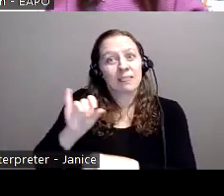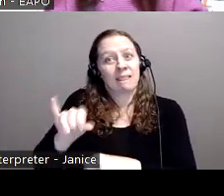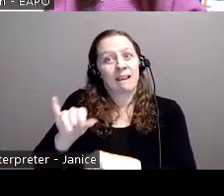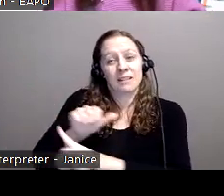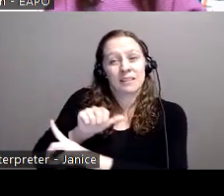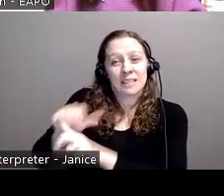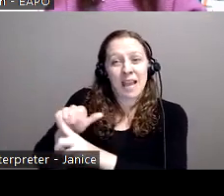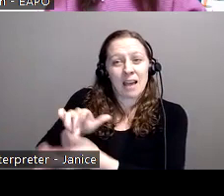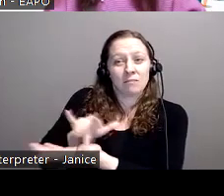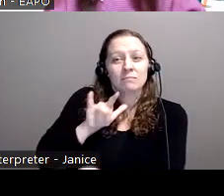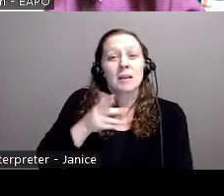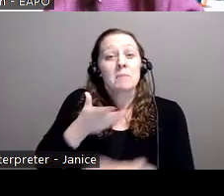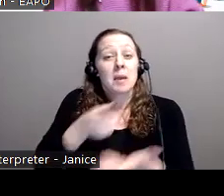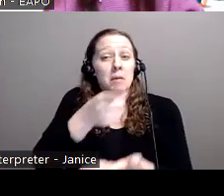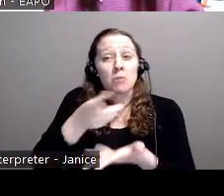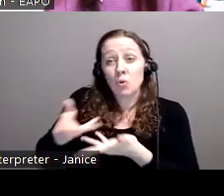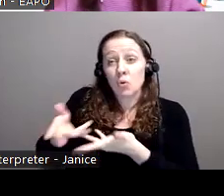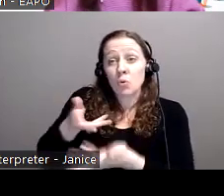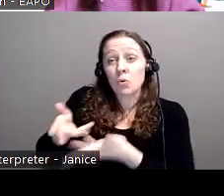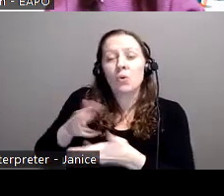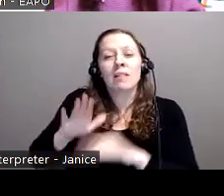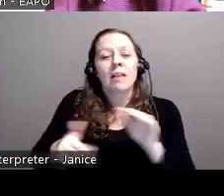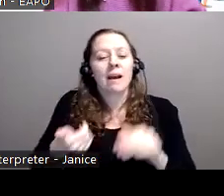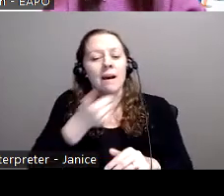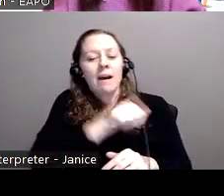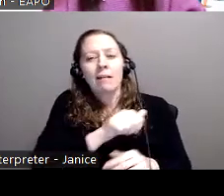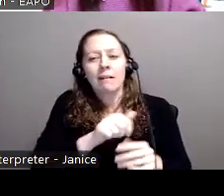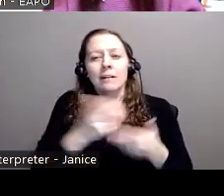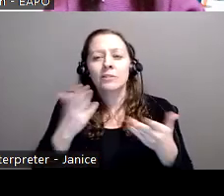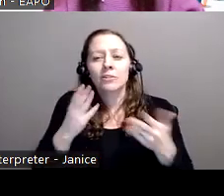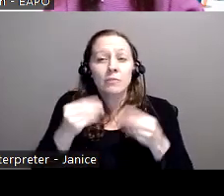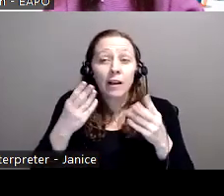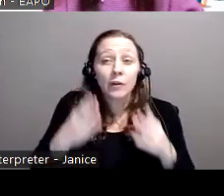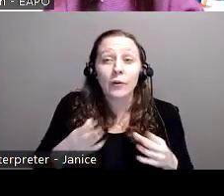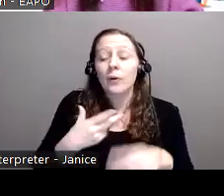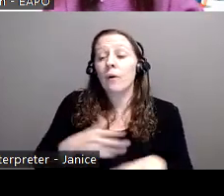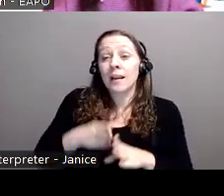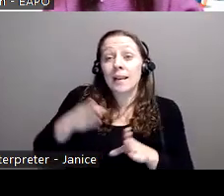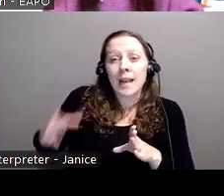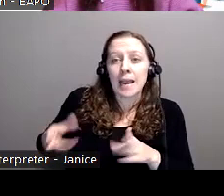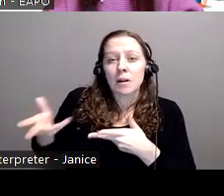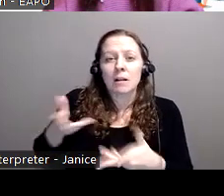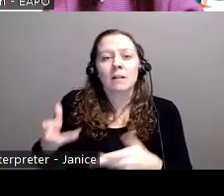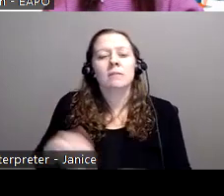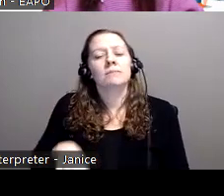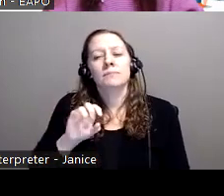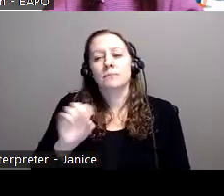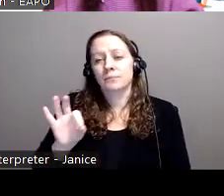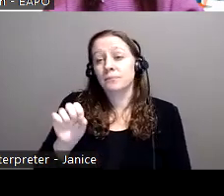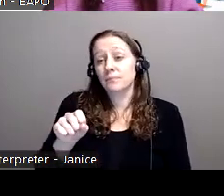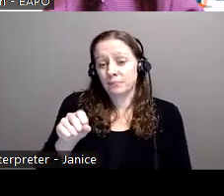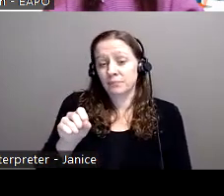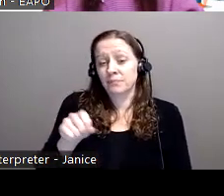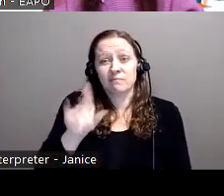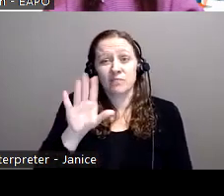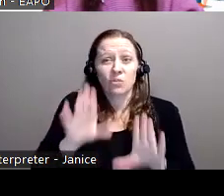talk to them that might be different than a service provider or a neighbor or somebody? Yeah, because, um, and that's